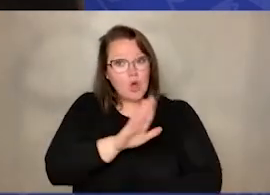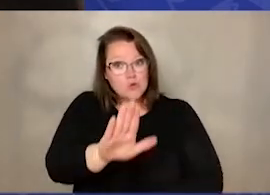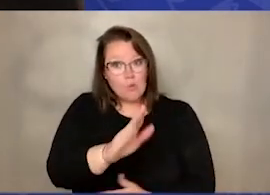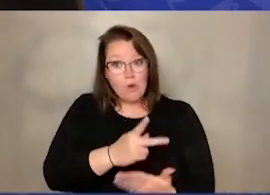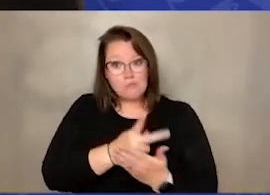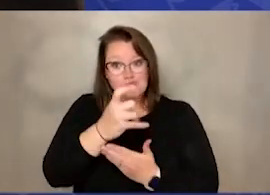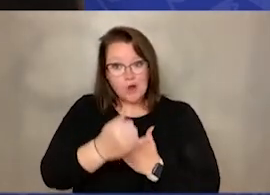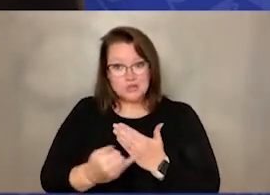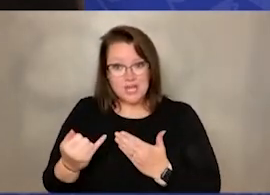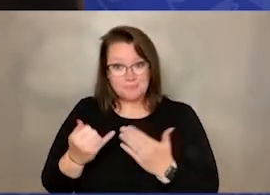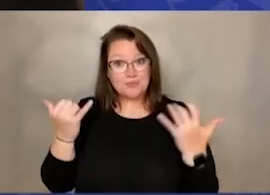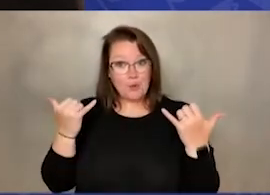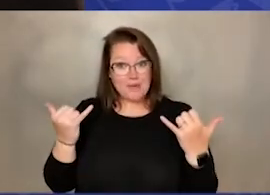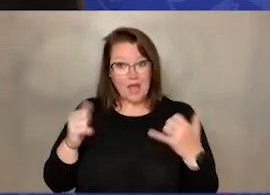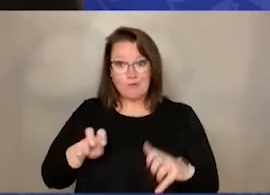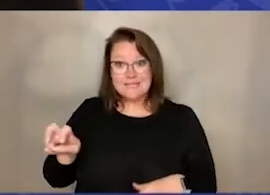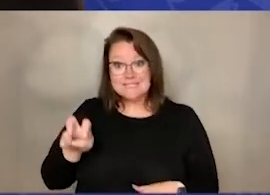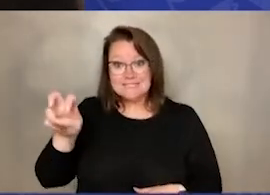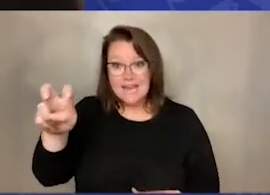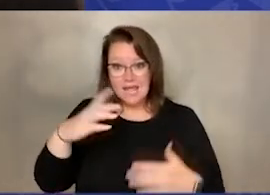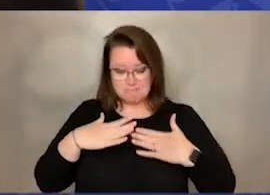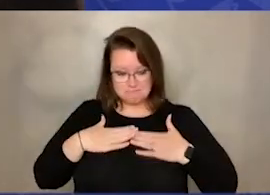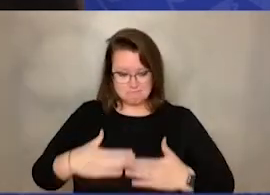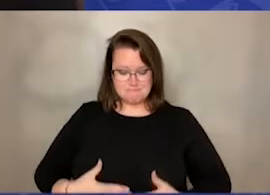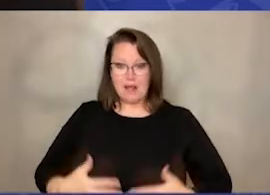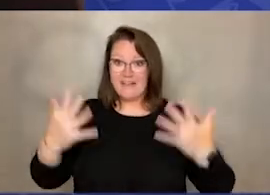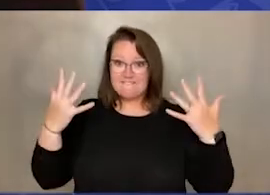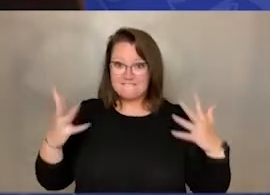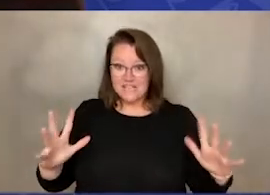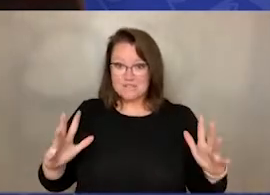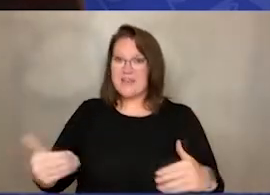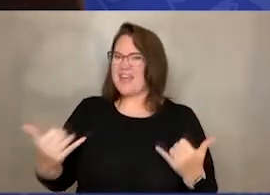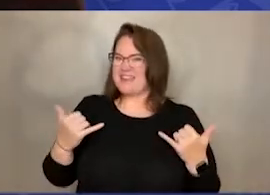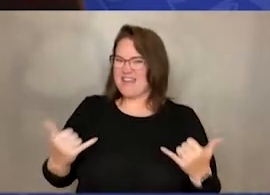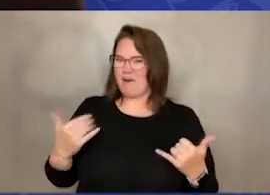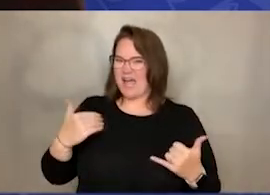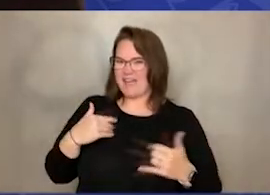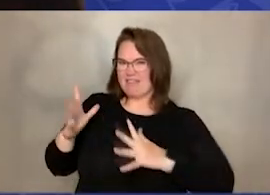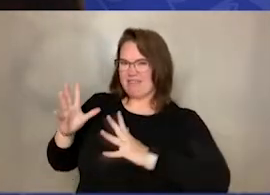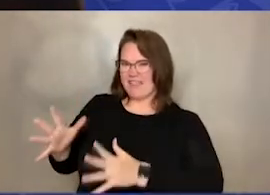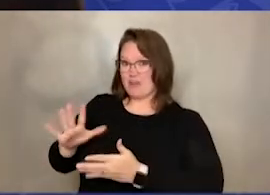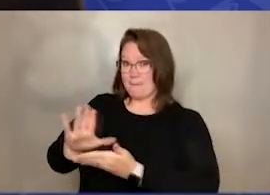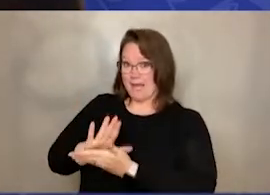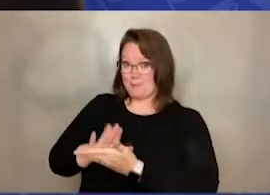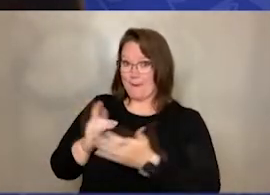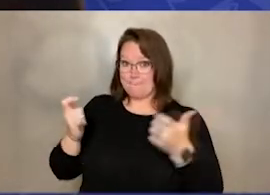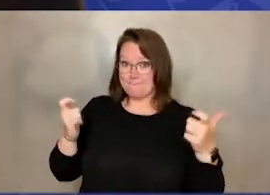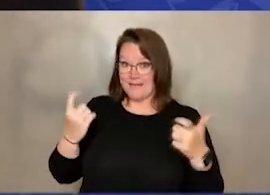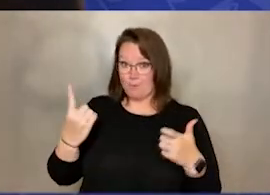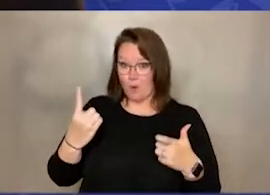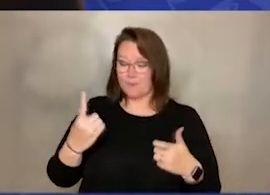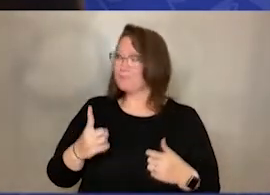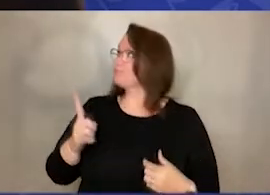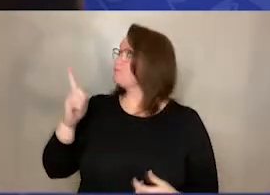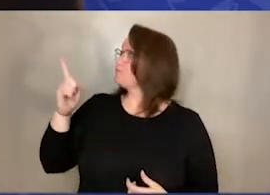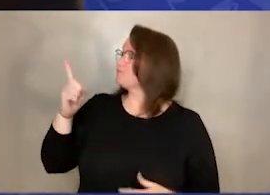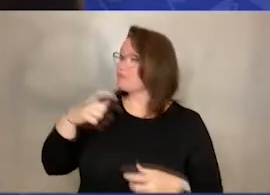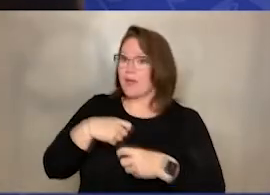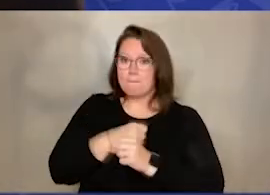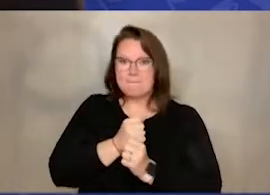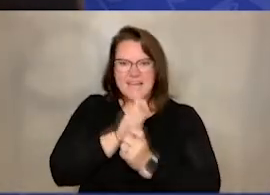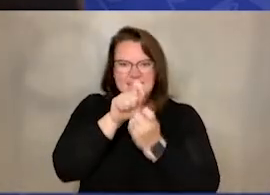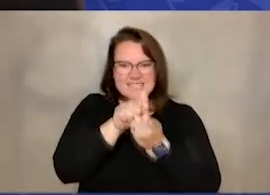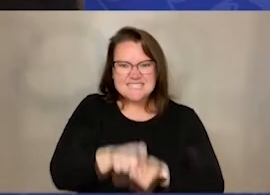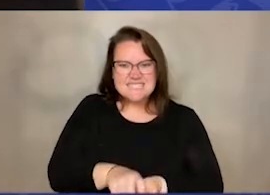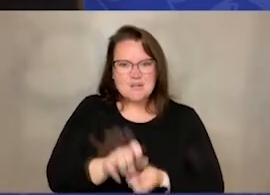body is complete, I'll grab that leftover paper. Remember the long, big ones? And I'll make the details like